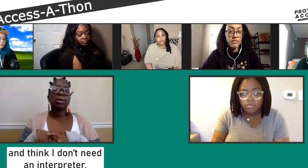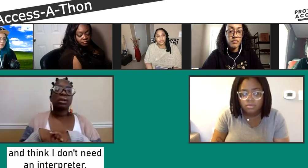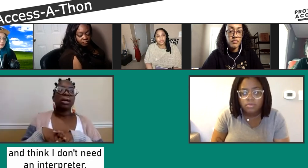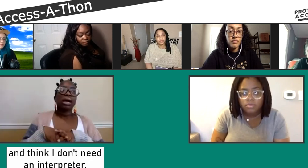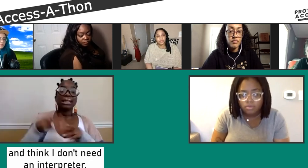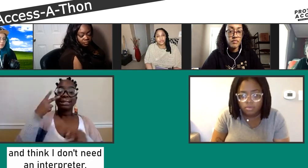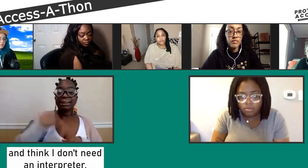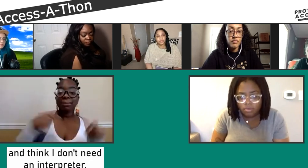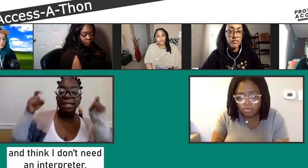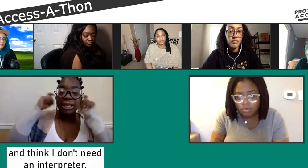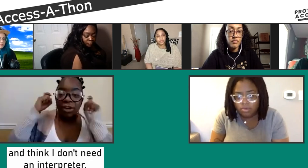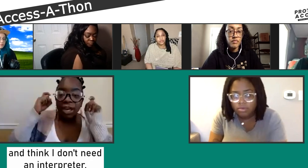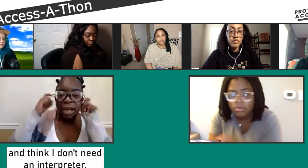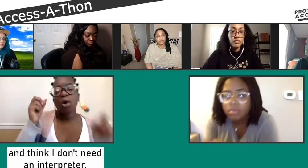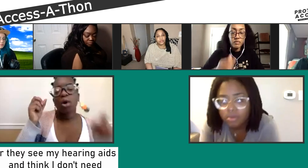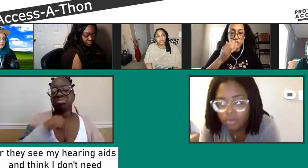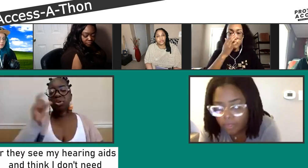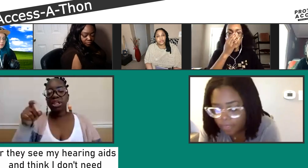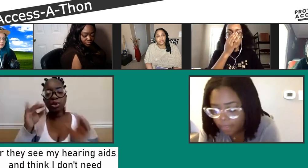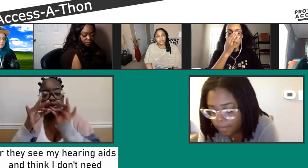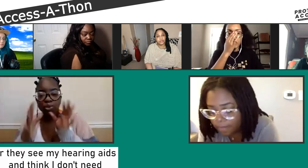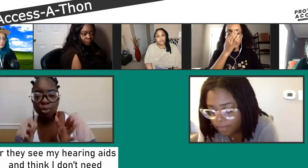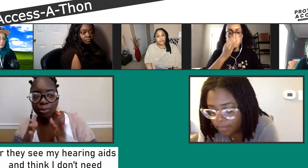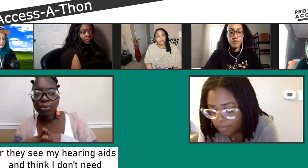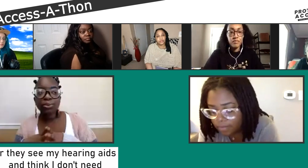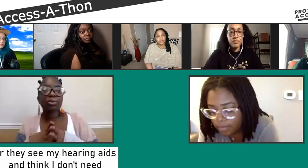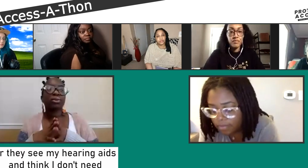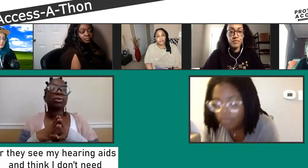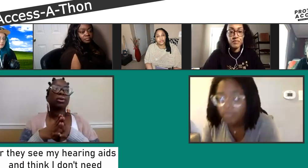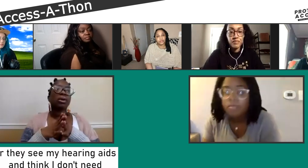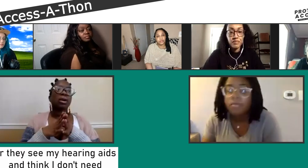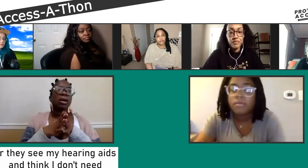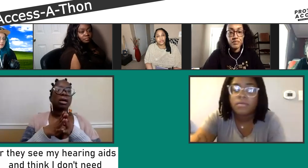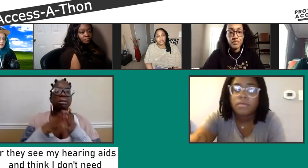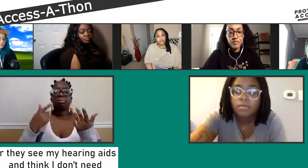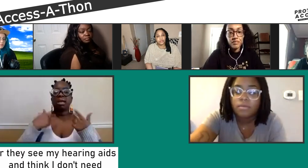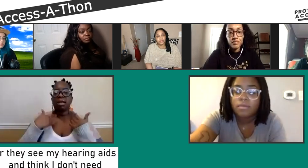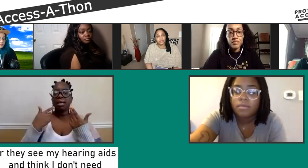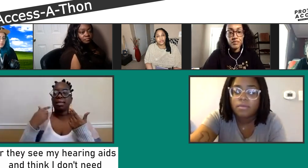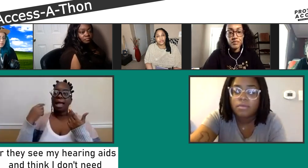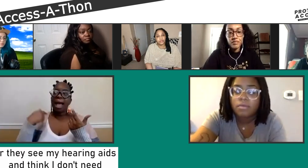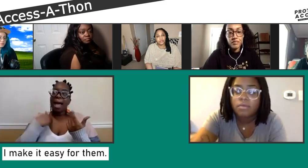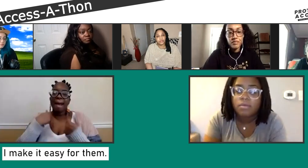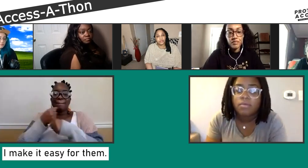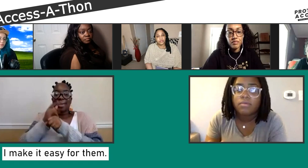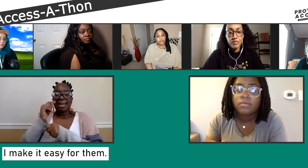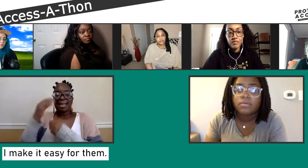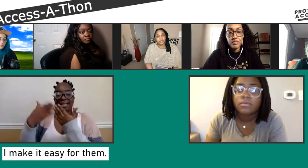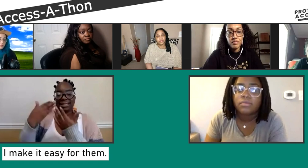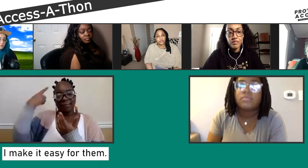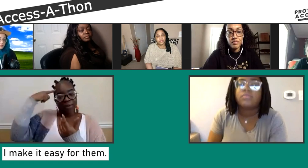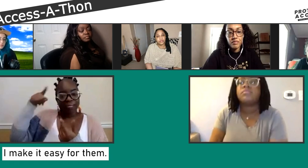it's funny, they'll all just assume because I learned speech and I can speak. I self-vocalize that I don't need an interpreter.